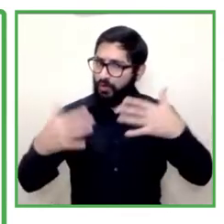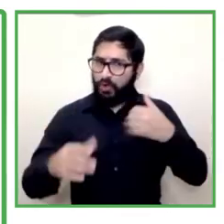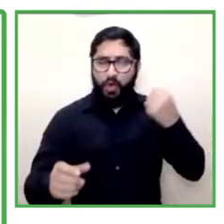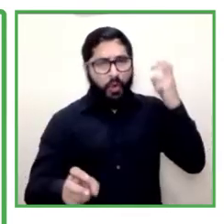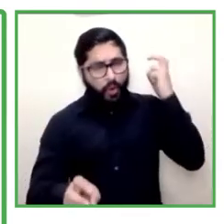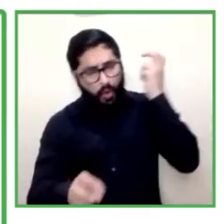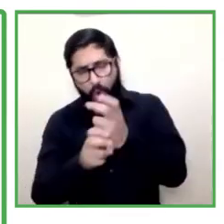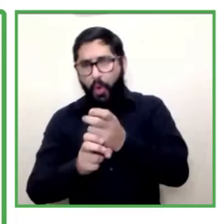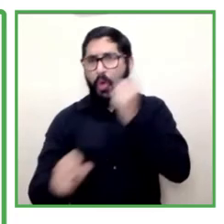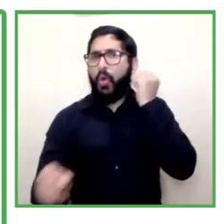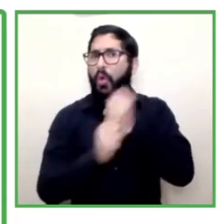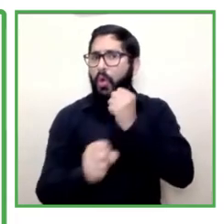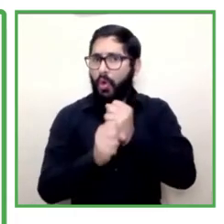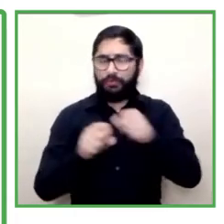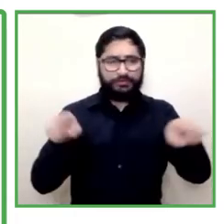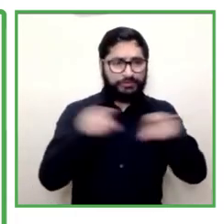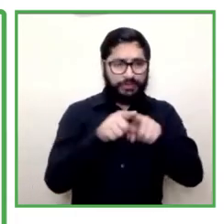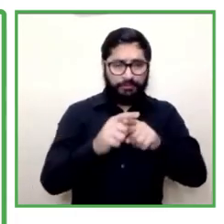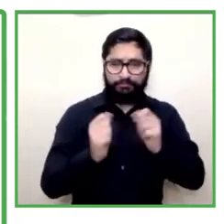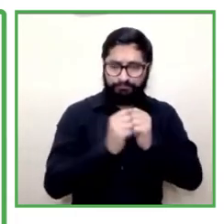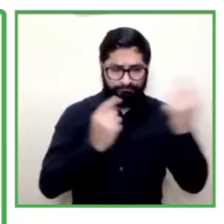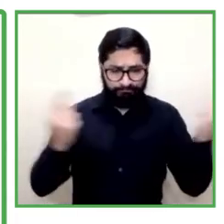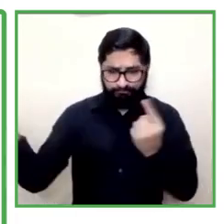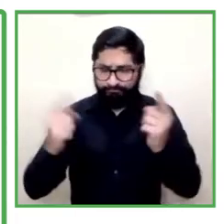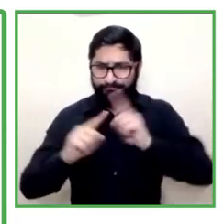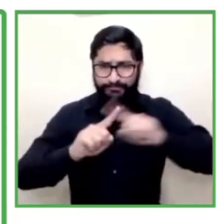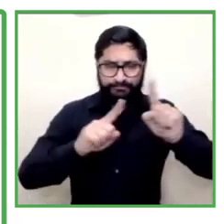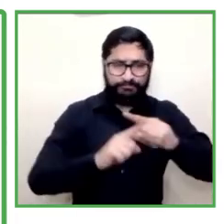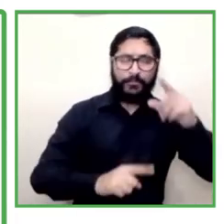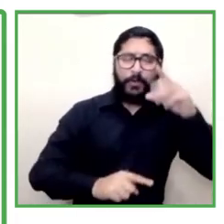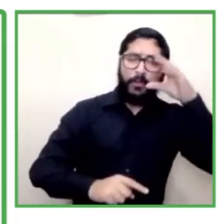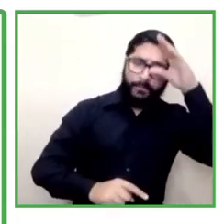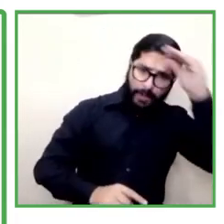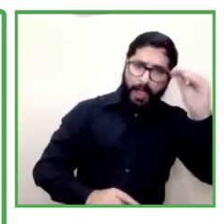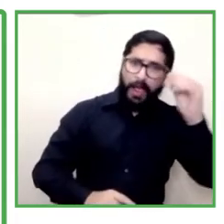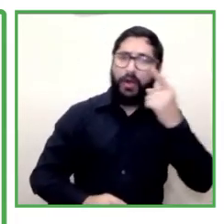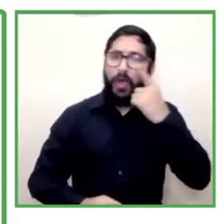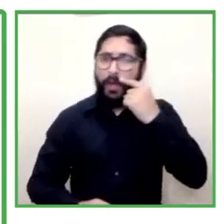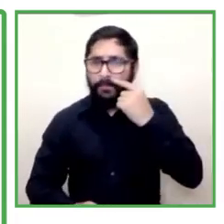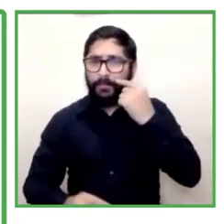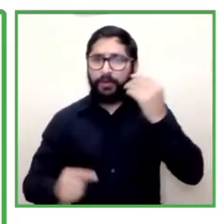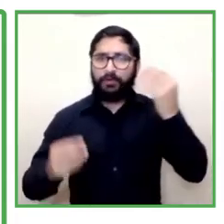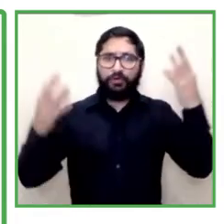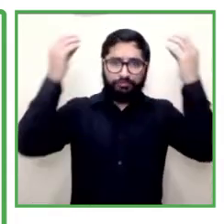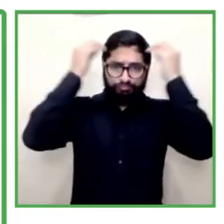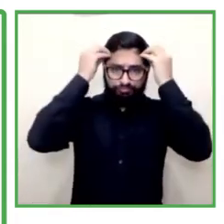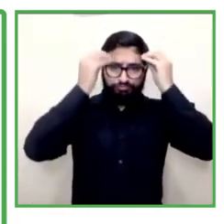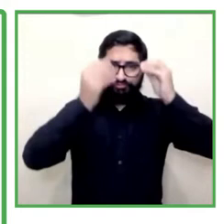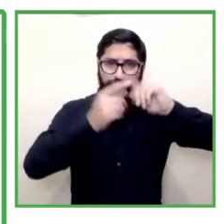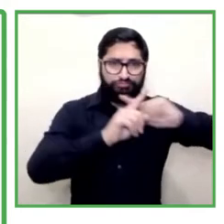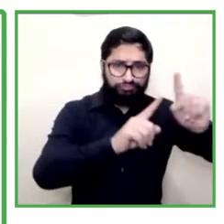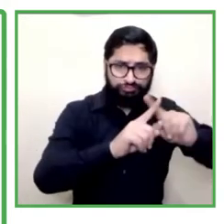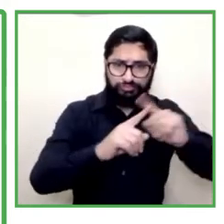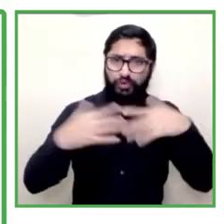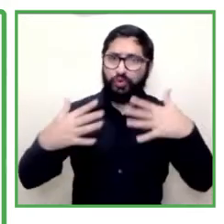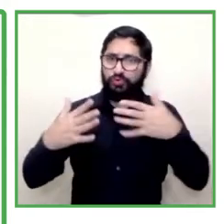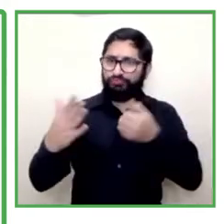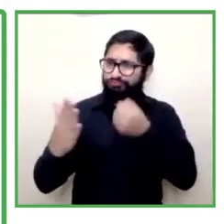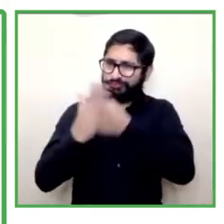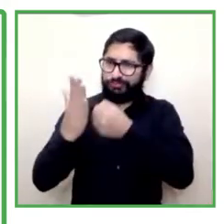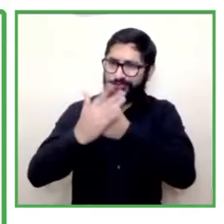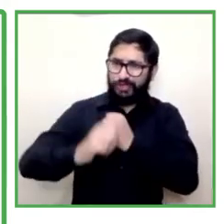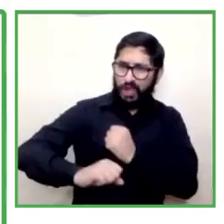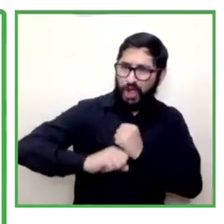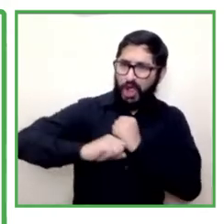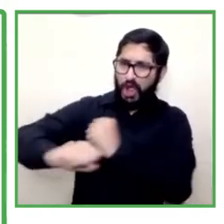task to work with people with mental disorders because we have to